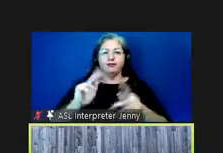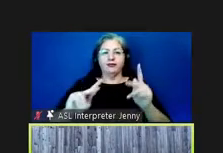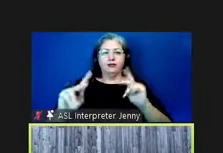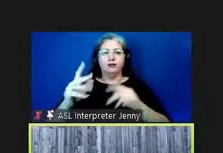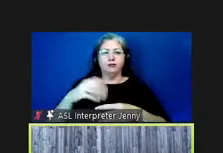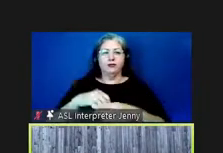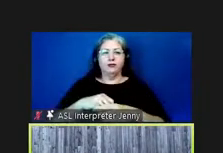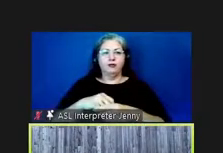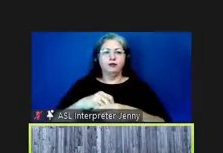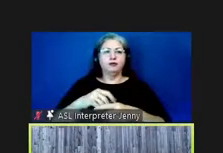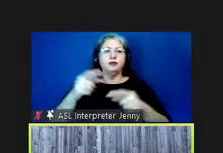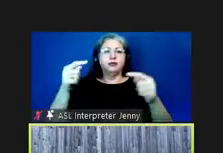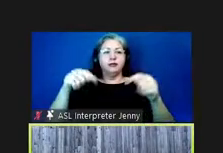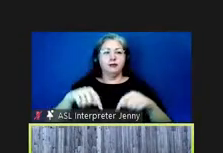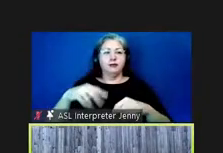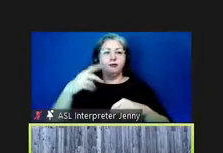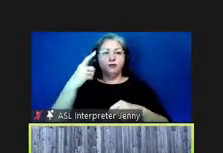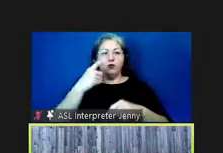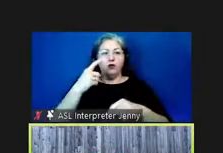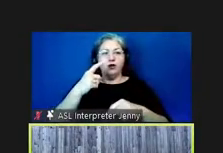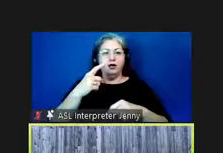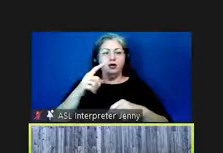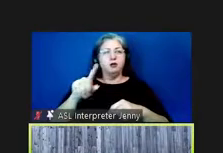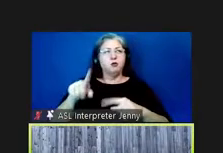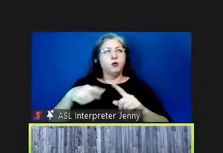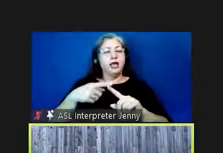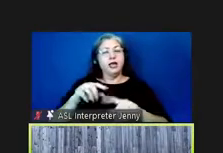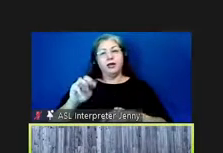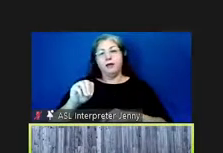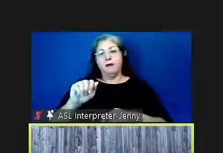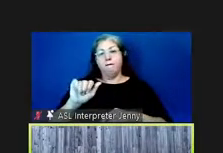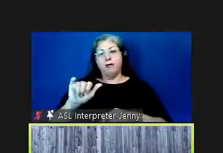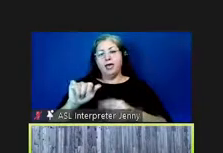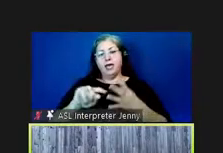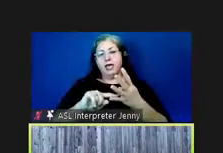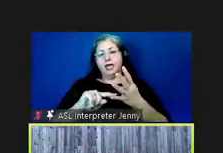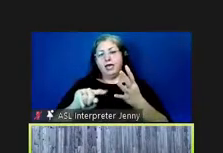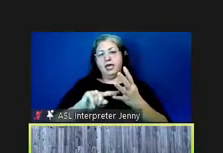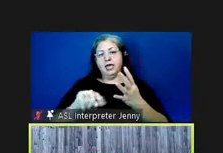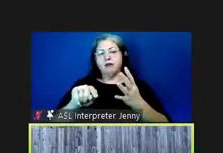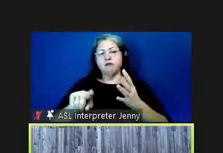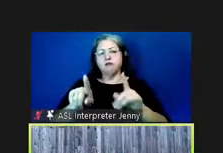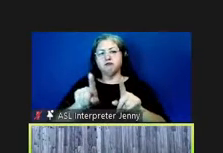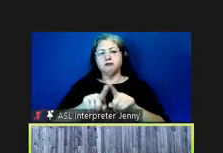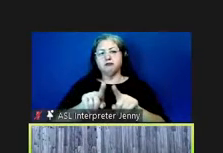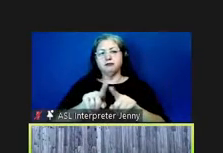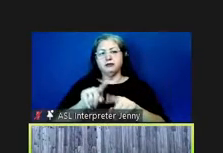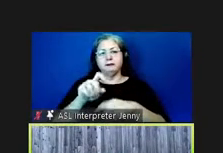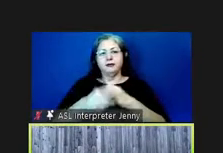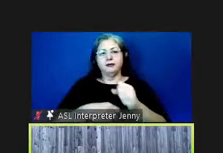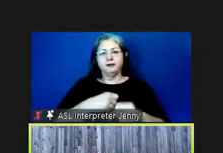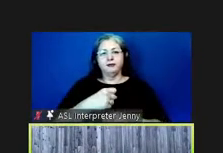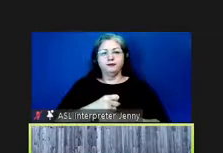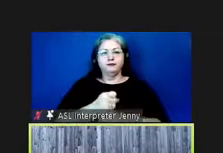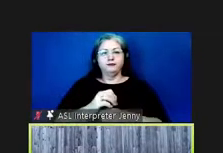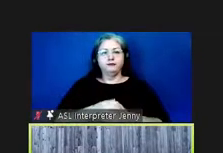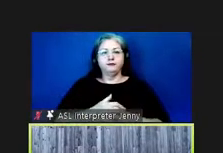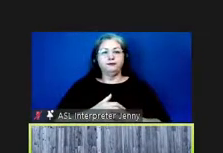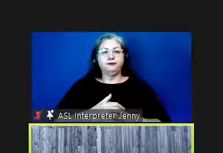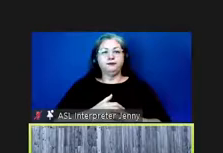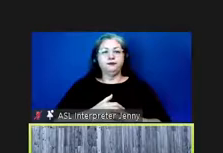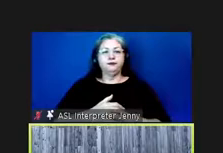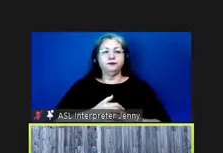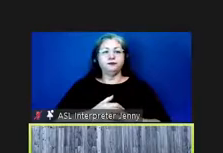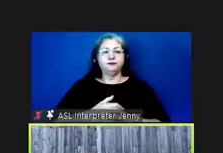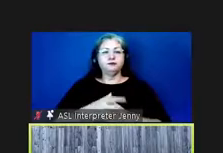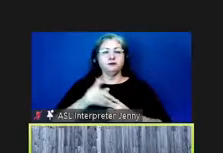returned to hawaii in may end of may the same uh the same year for